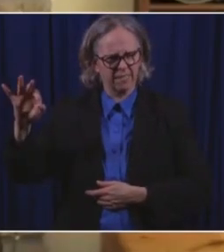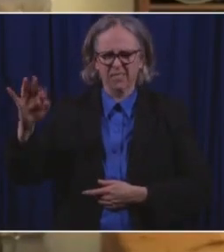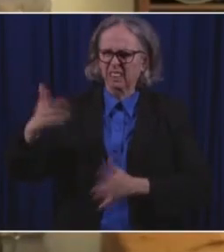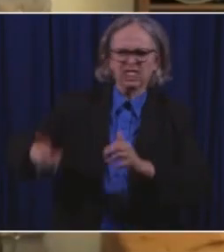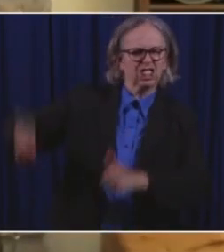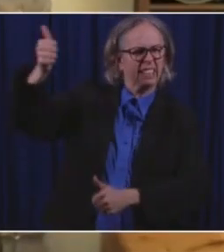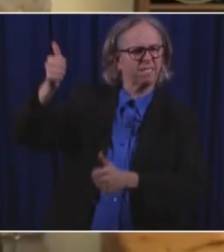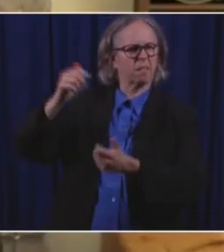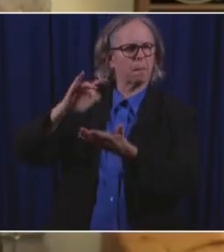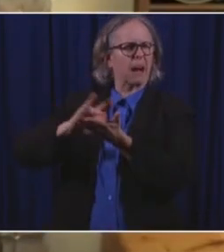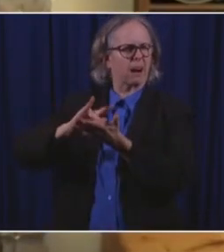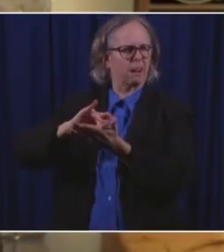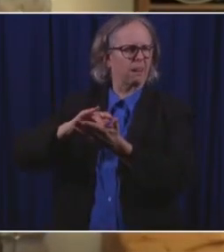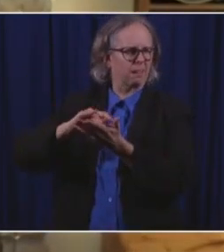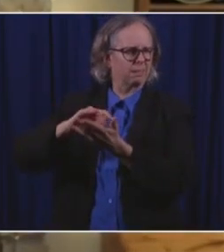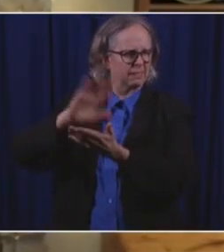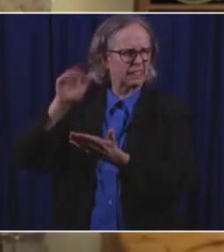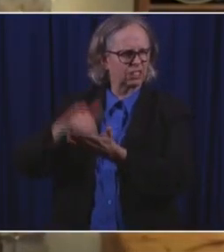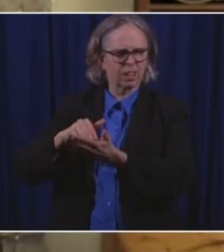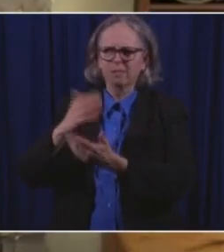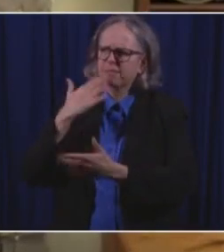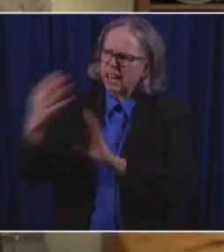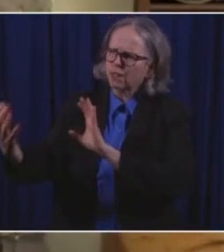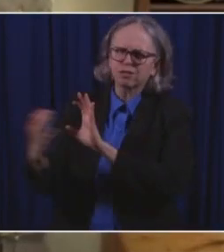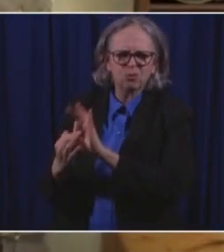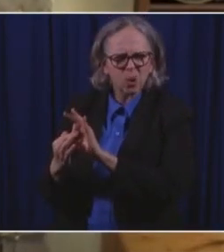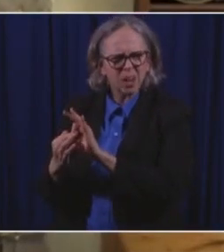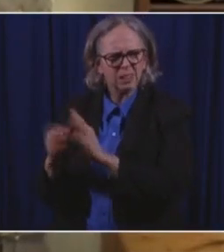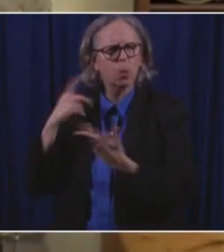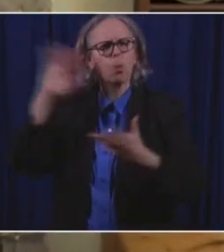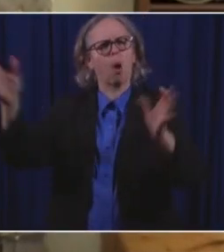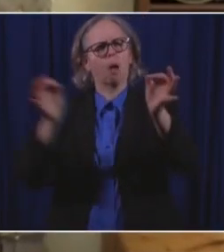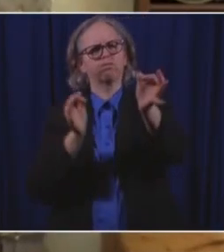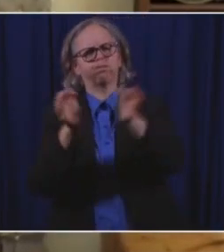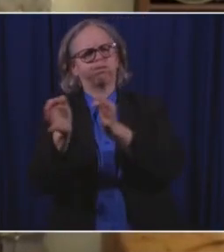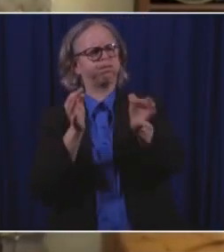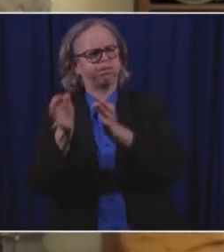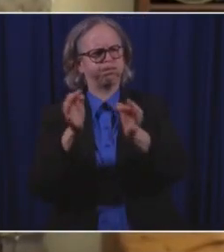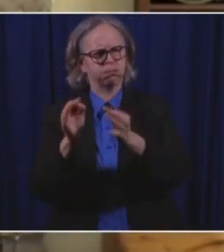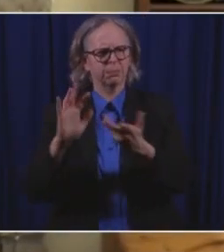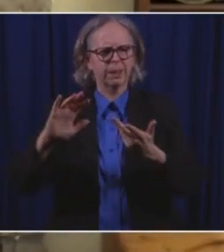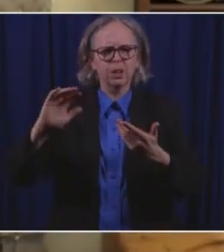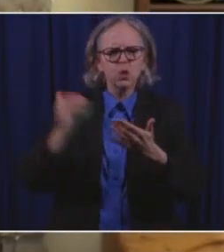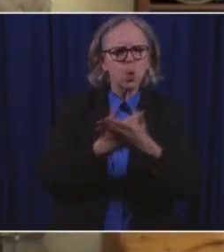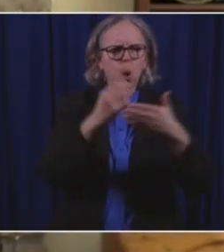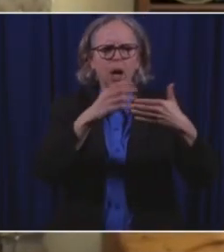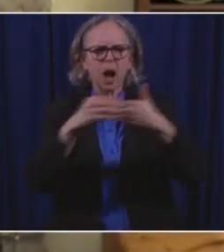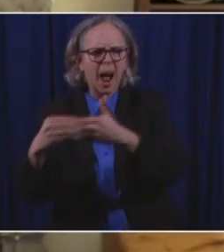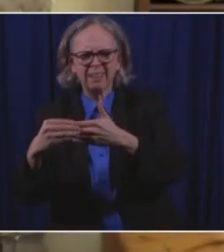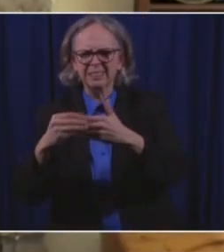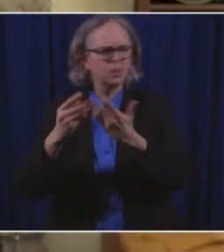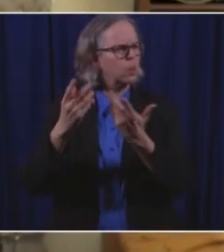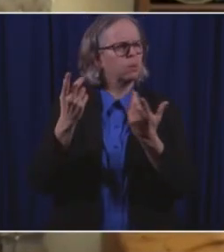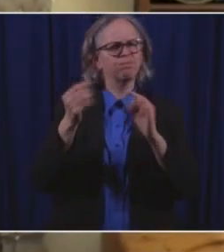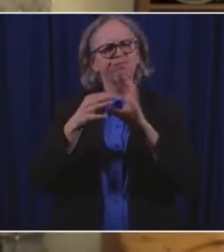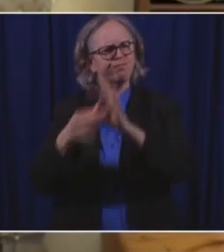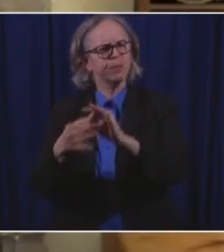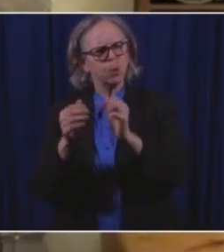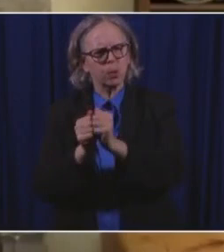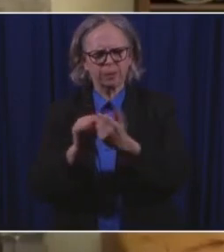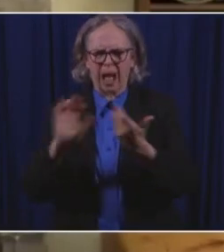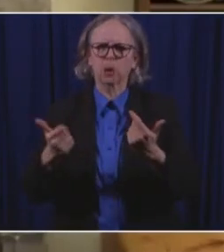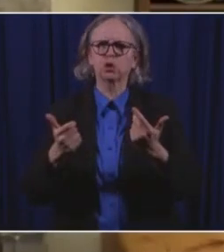joining us. He's going to explain new guidelines for quarantining after exposure to someone with COVID